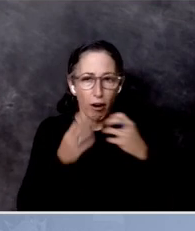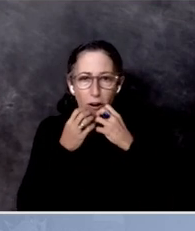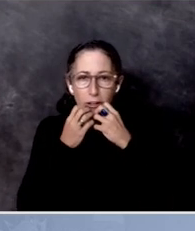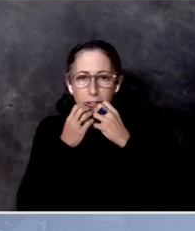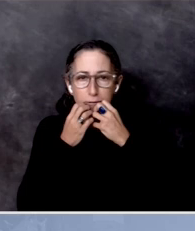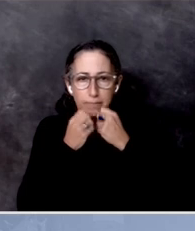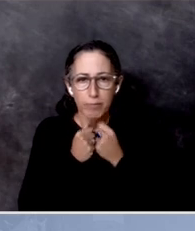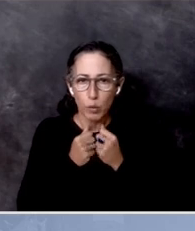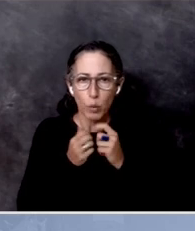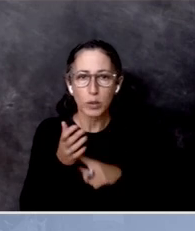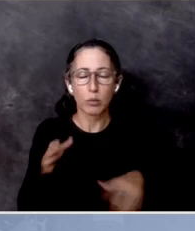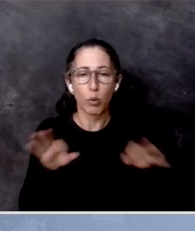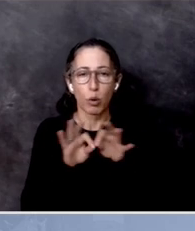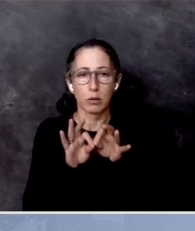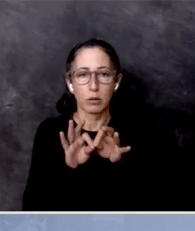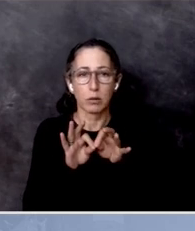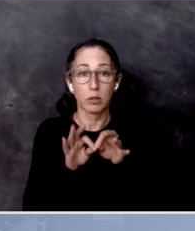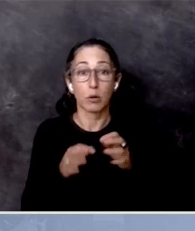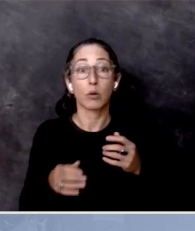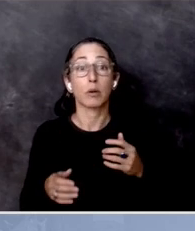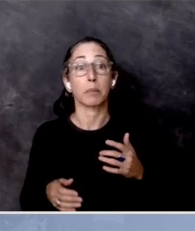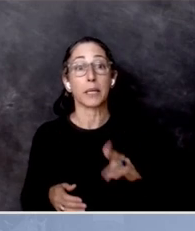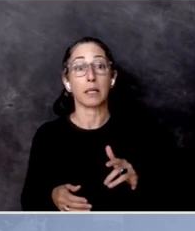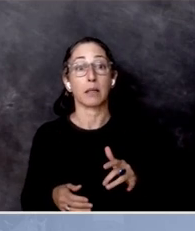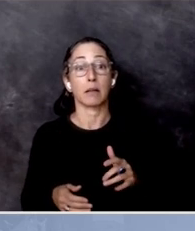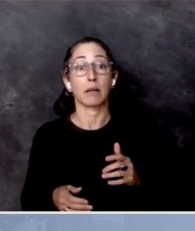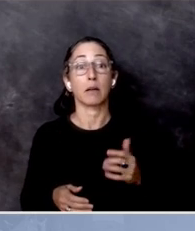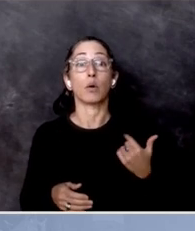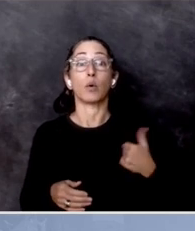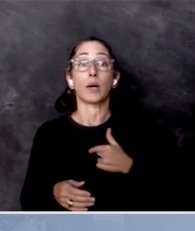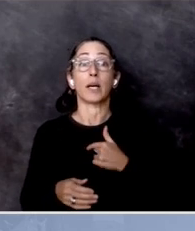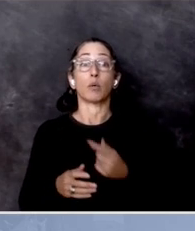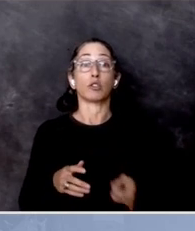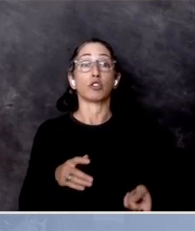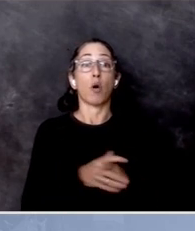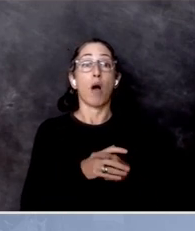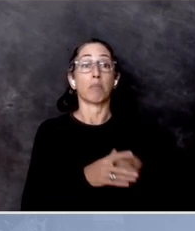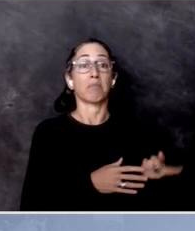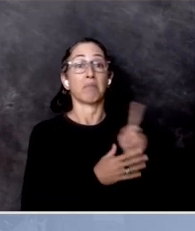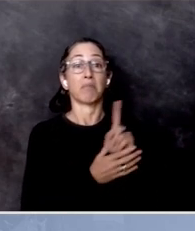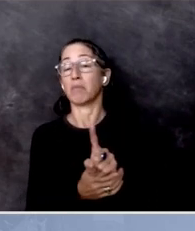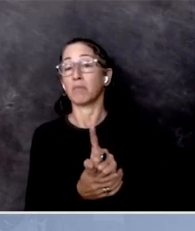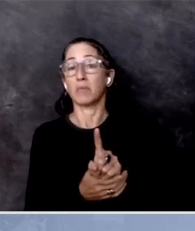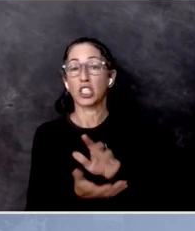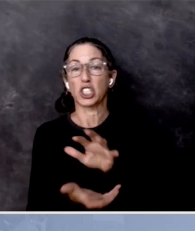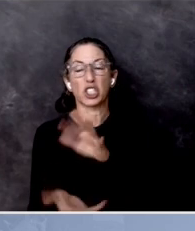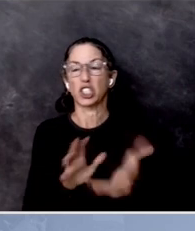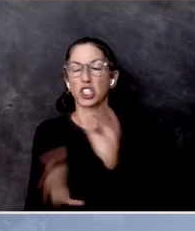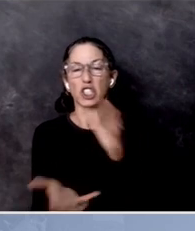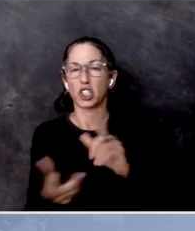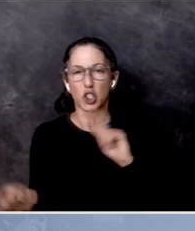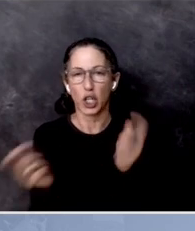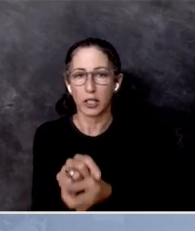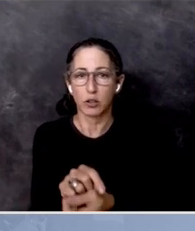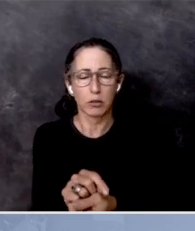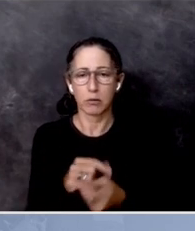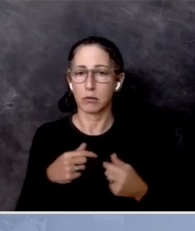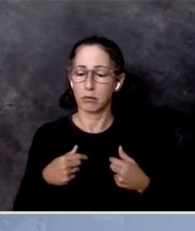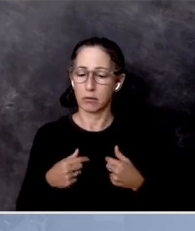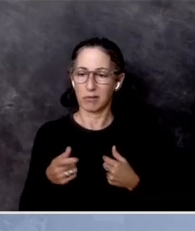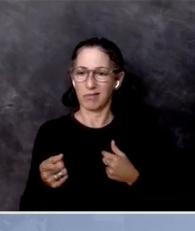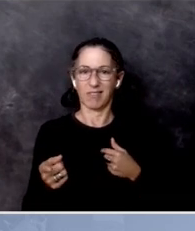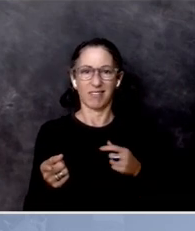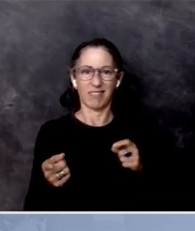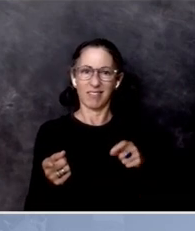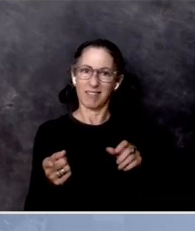instead of listening. We just want to tell people what they should care about. But we don't take the time to find out what do you care about.